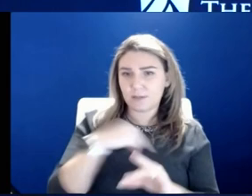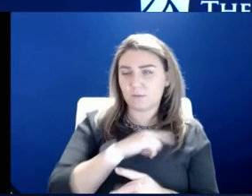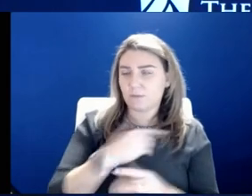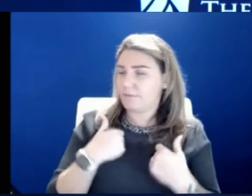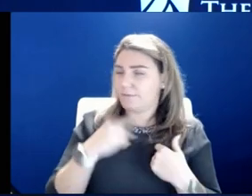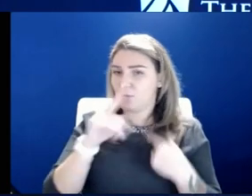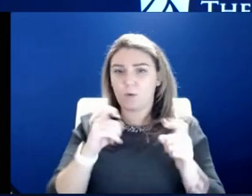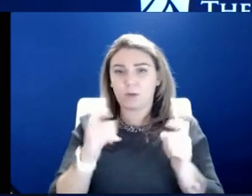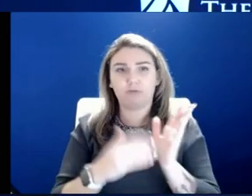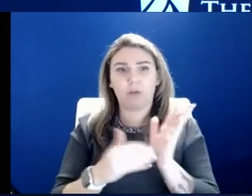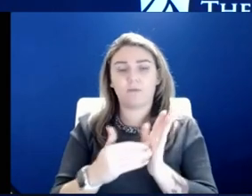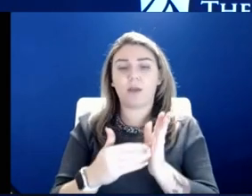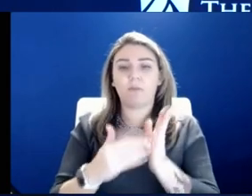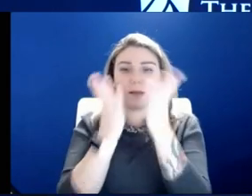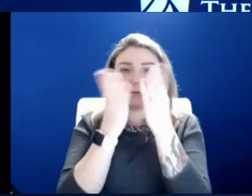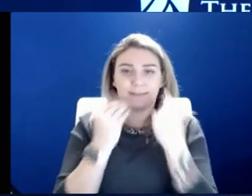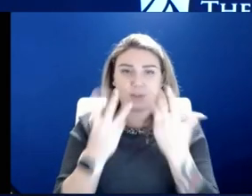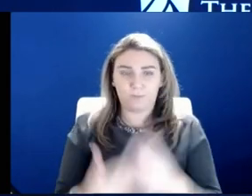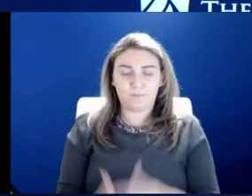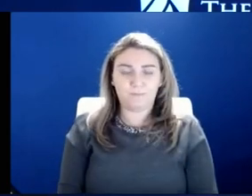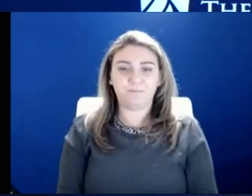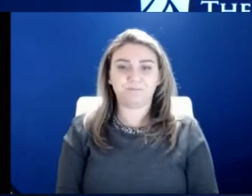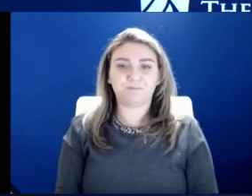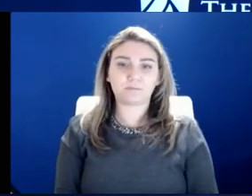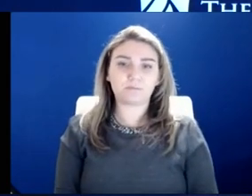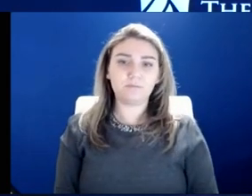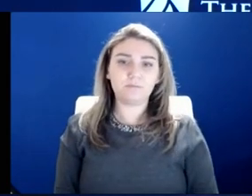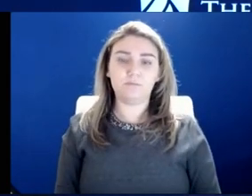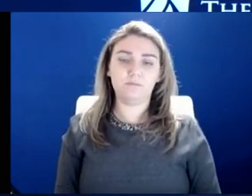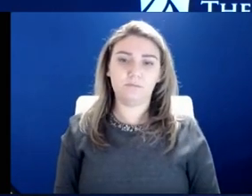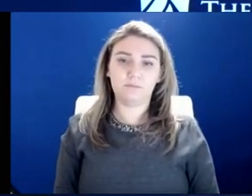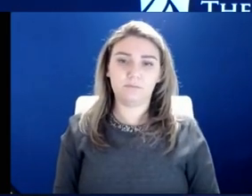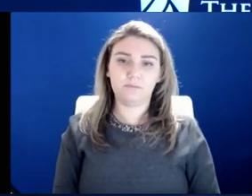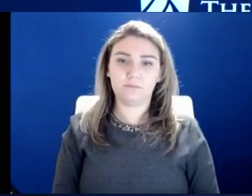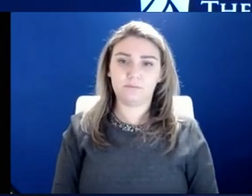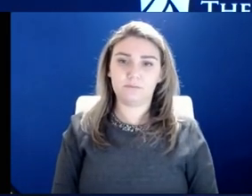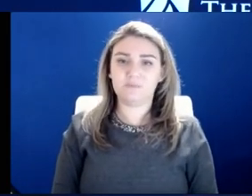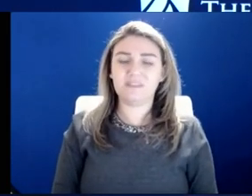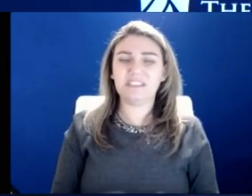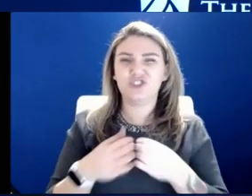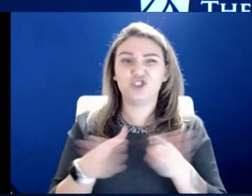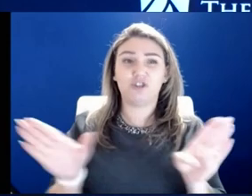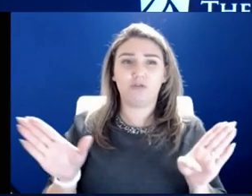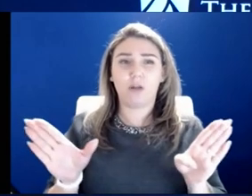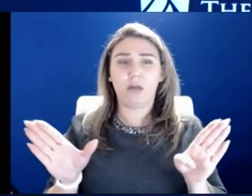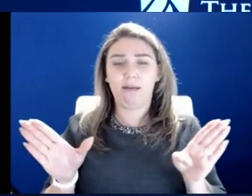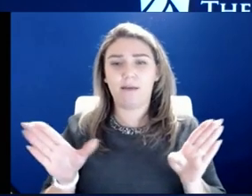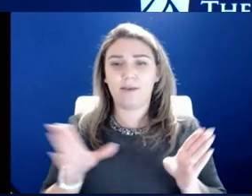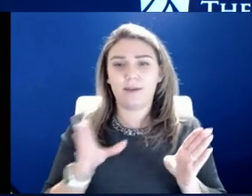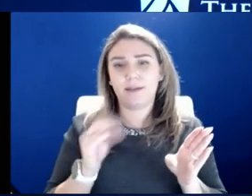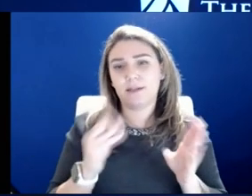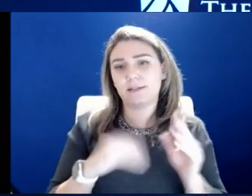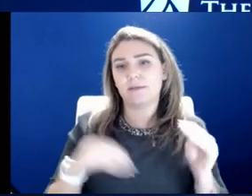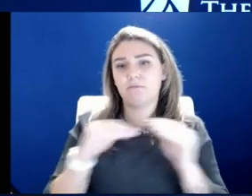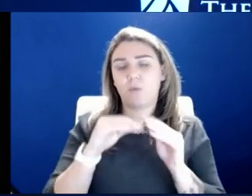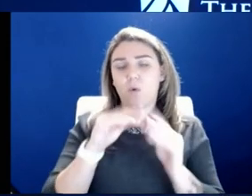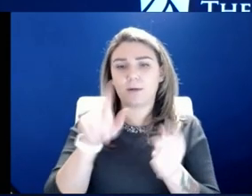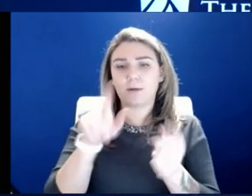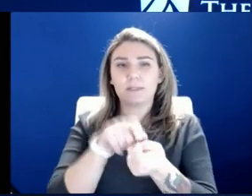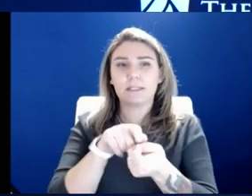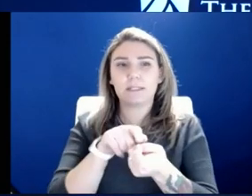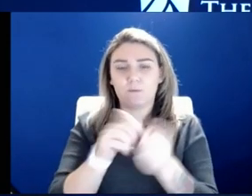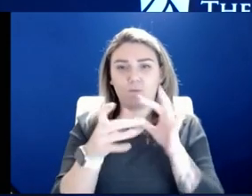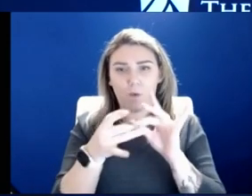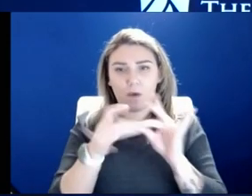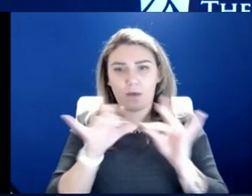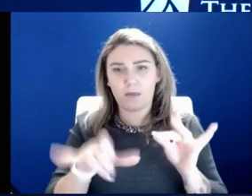So here's what I'll tell you. Okay. And these are a little bit of generalities. We'll do, we'll, we'll have more specifics about this. What